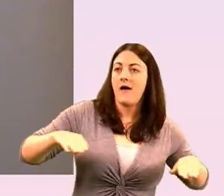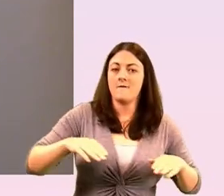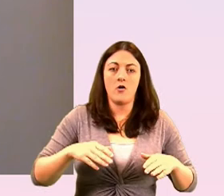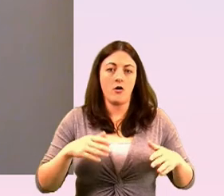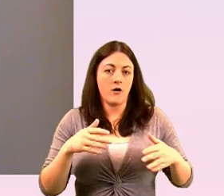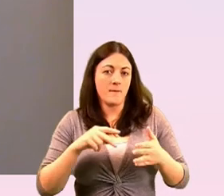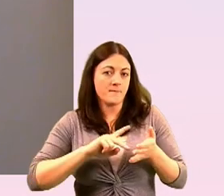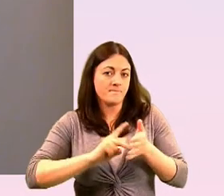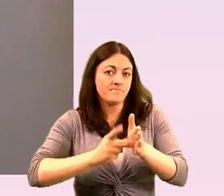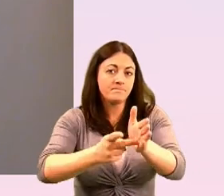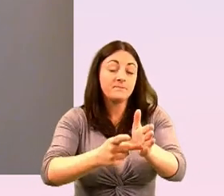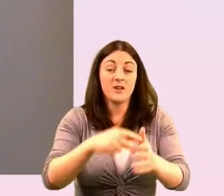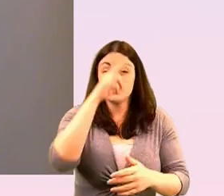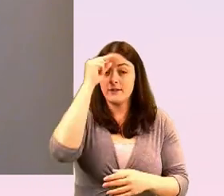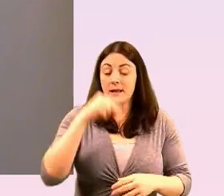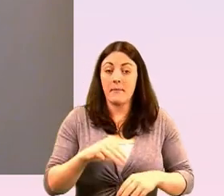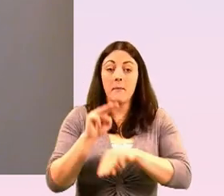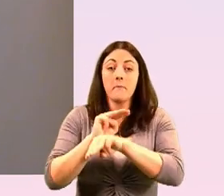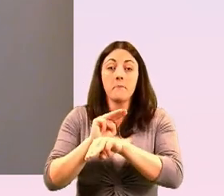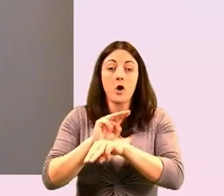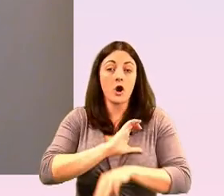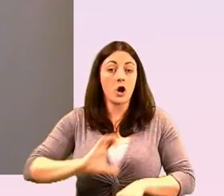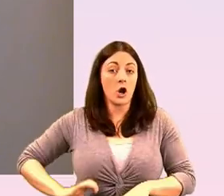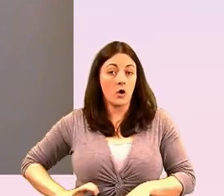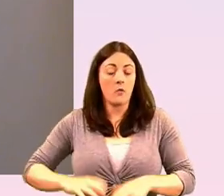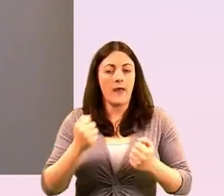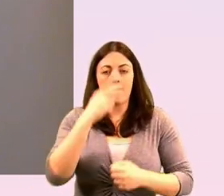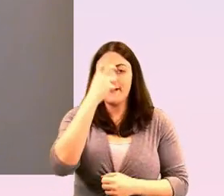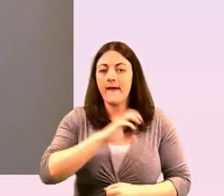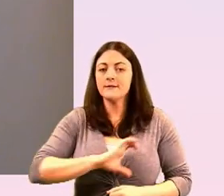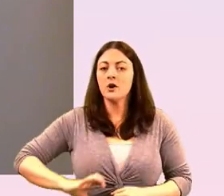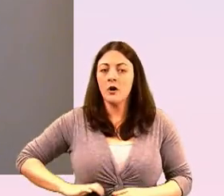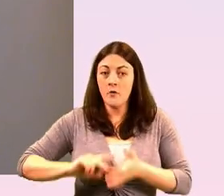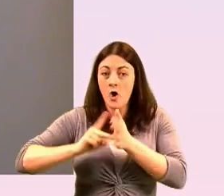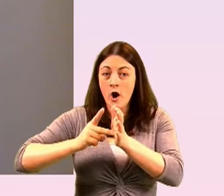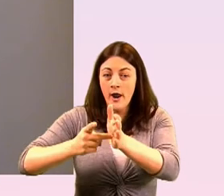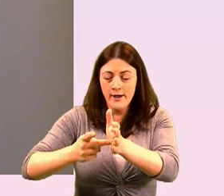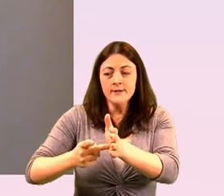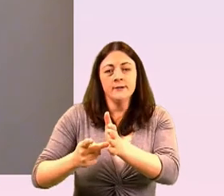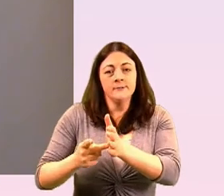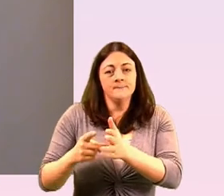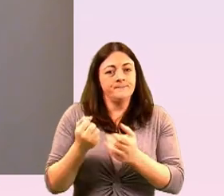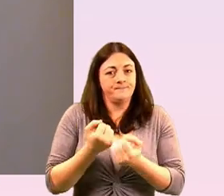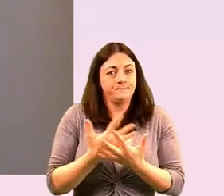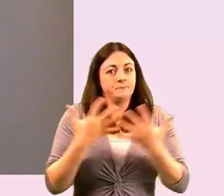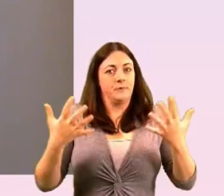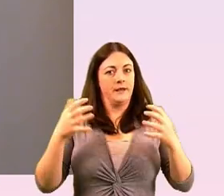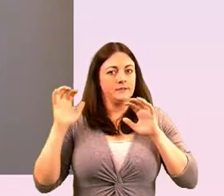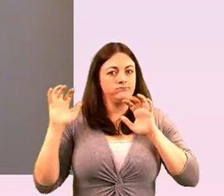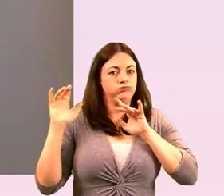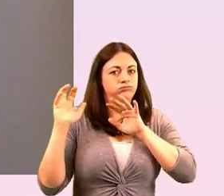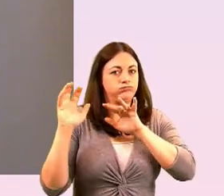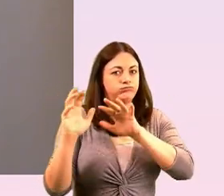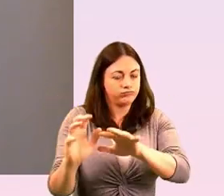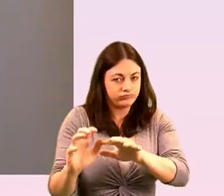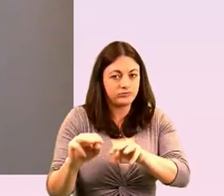the co-organizers of mother club which is a night club and we run pretty big pride parties and other